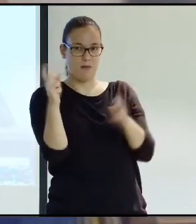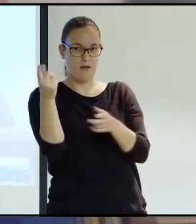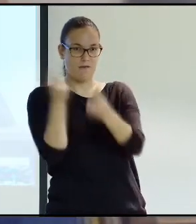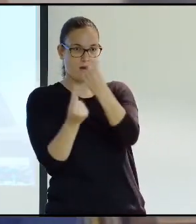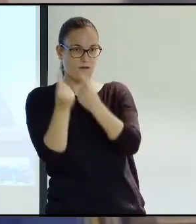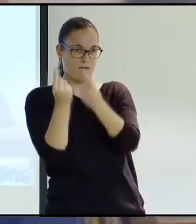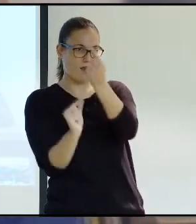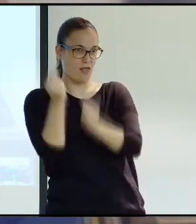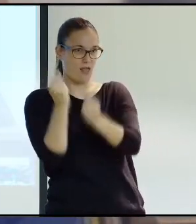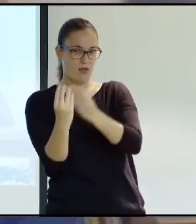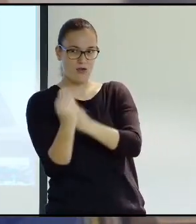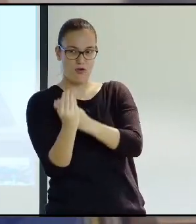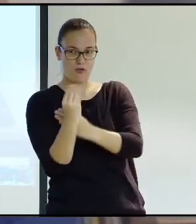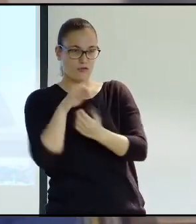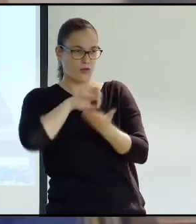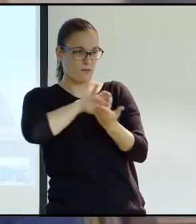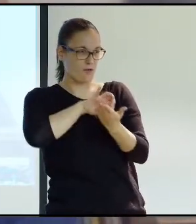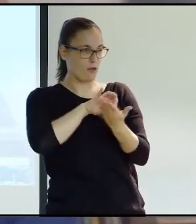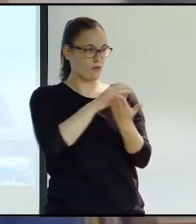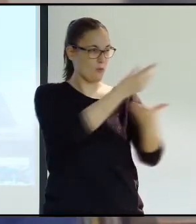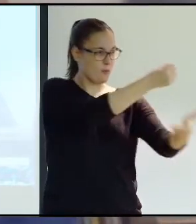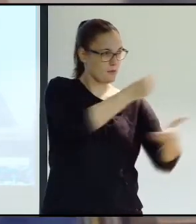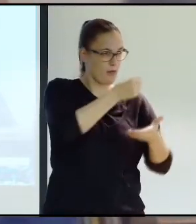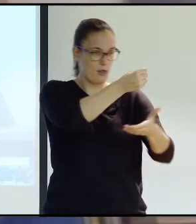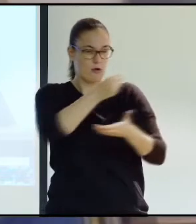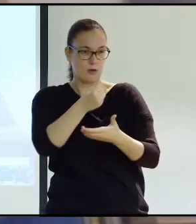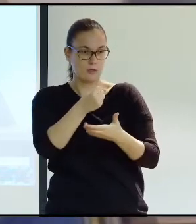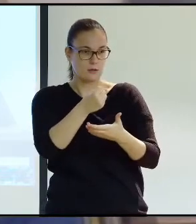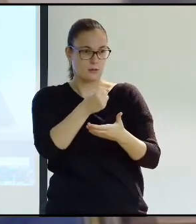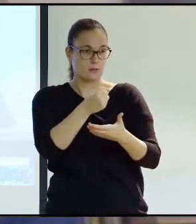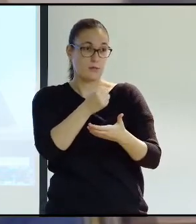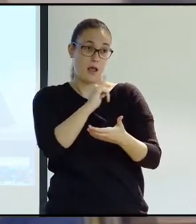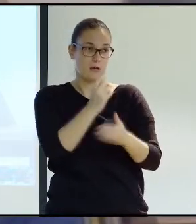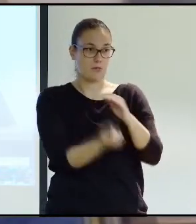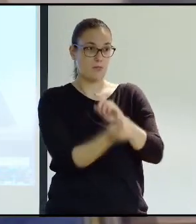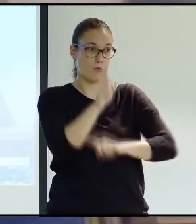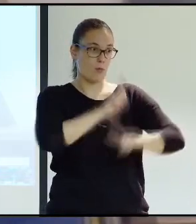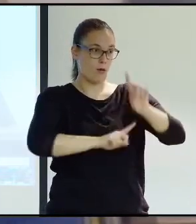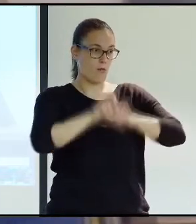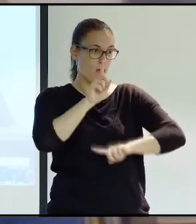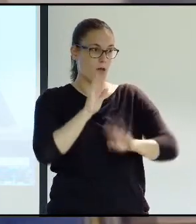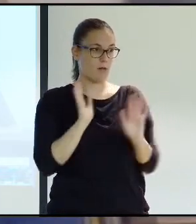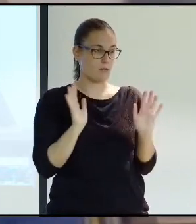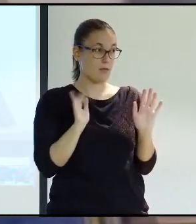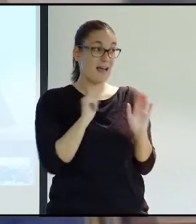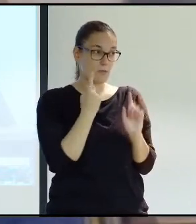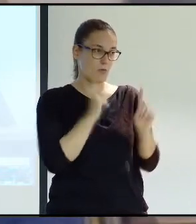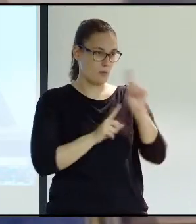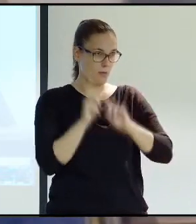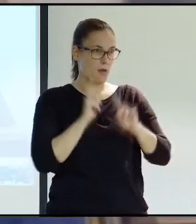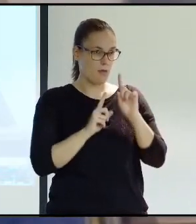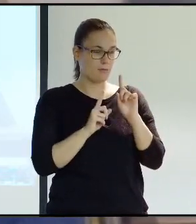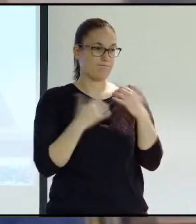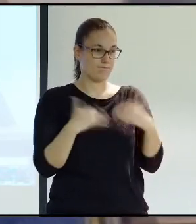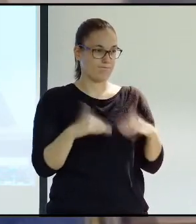interest in terms of the financing of the services have created a